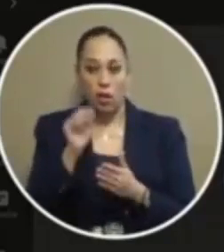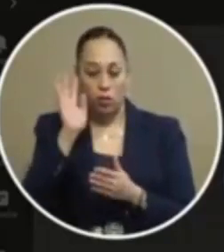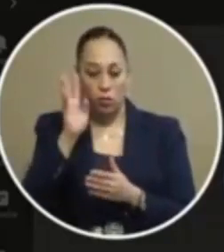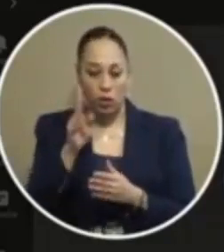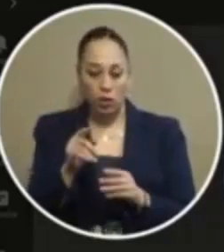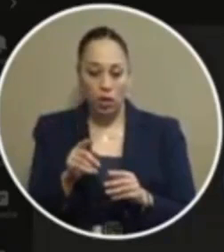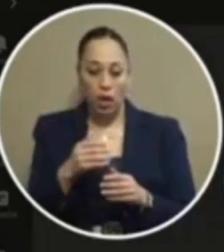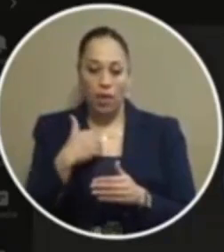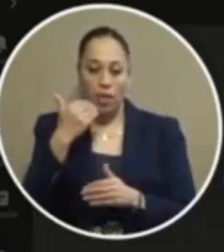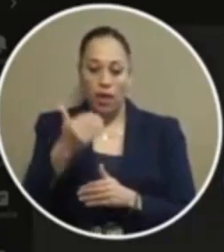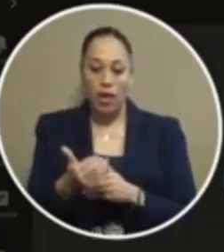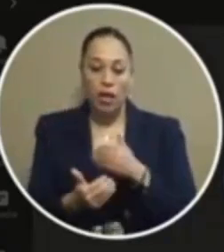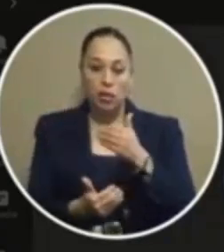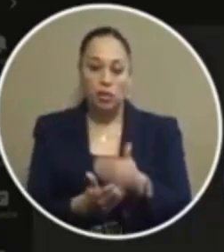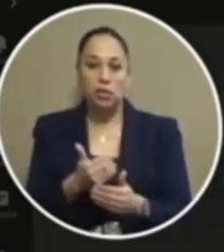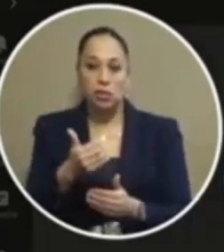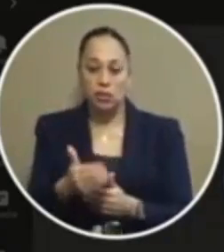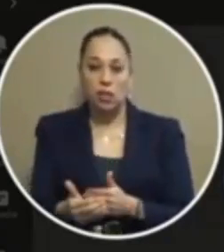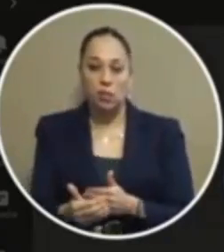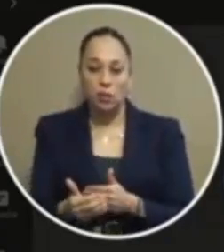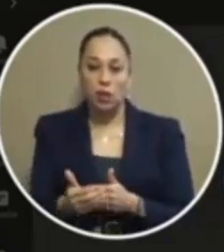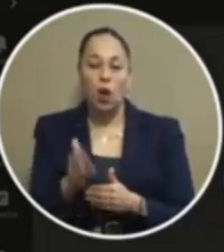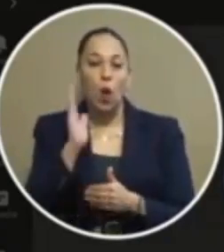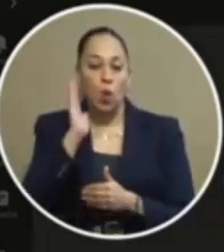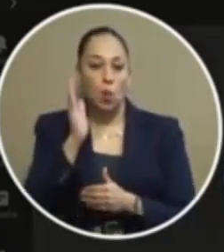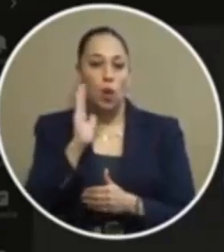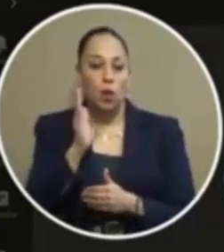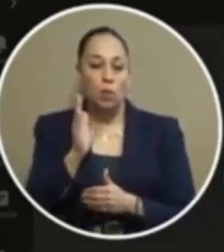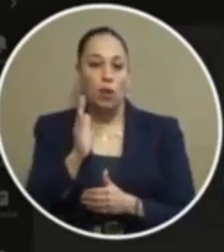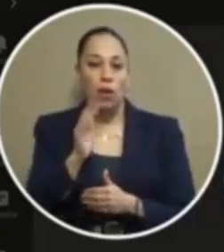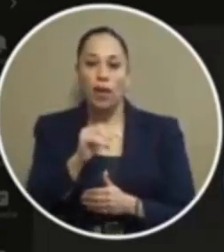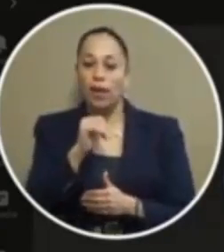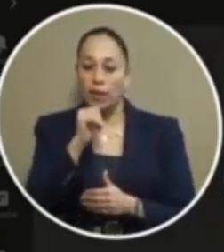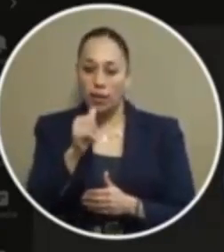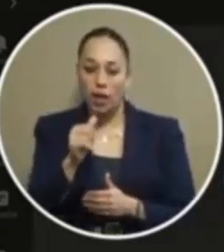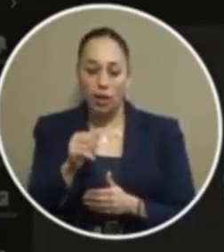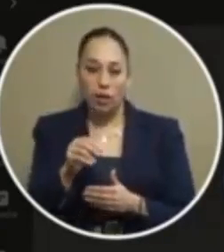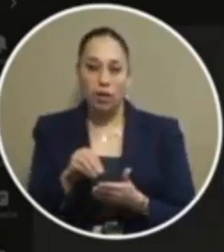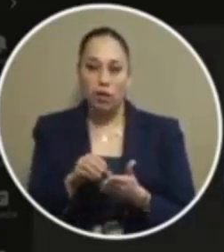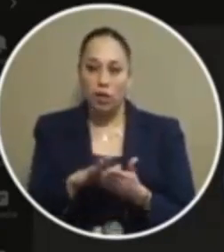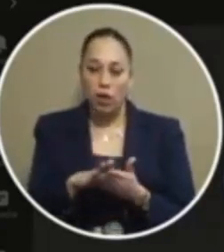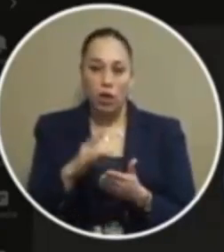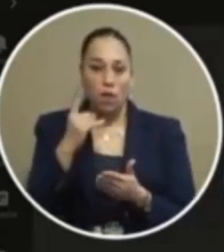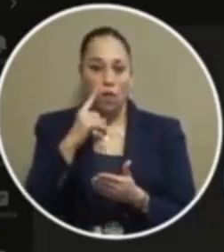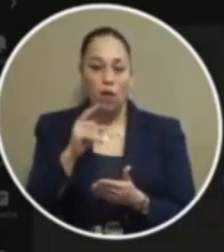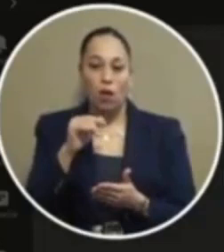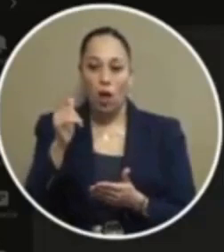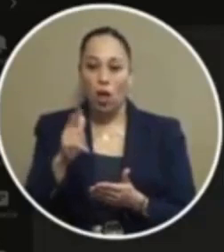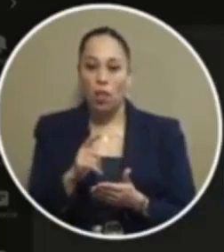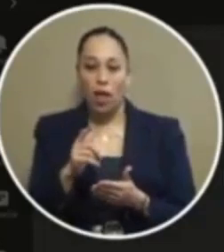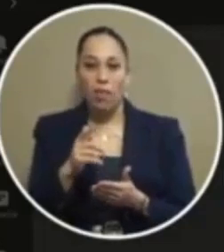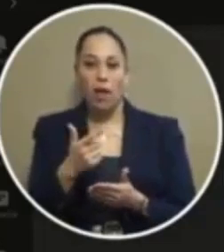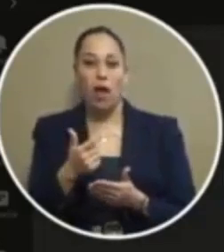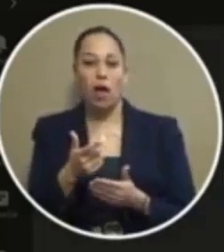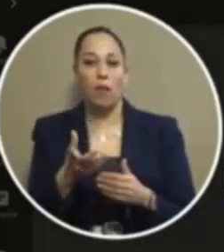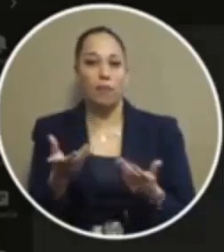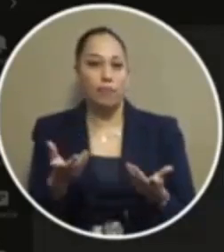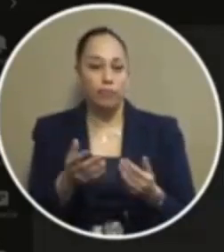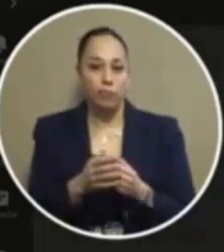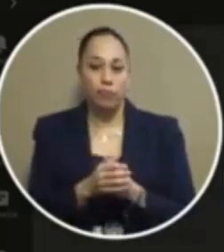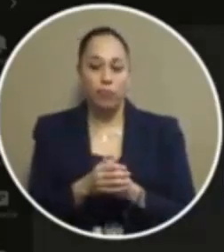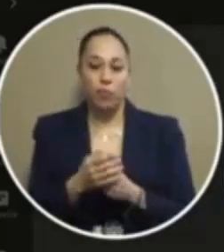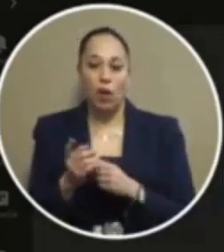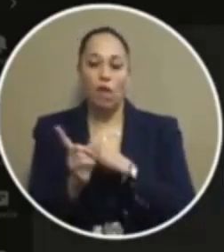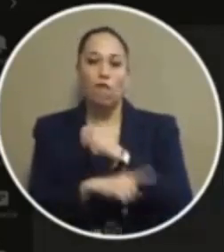cost savings the next step up would be let's not arrest someone for this low level offense even if they have some